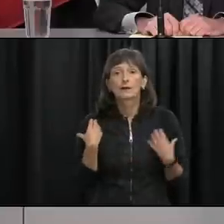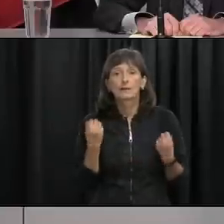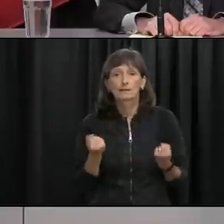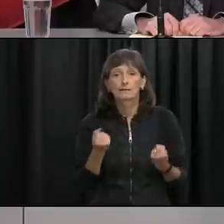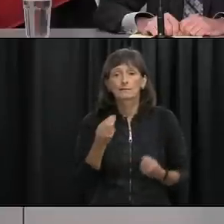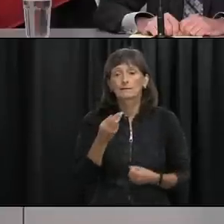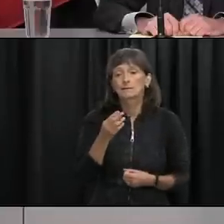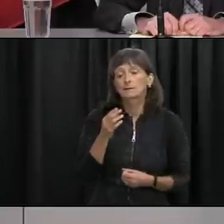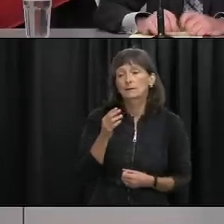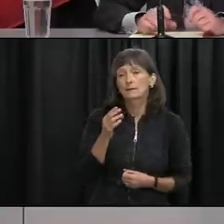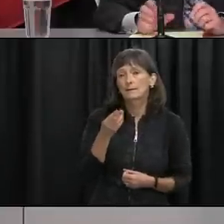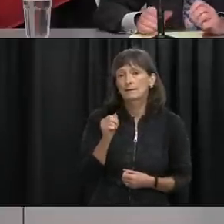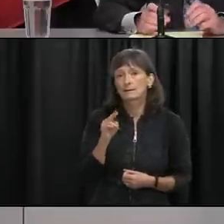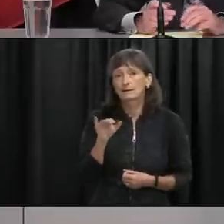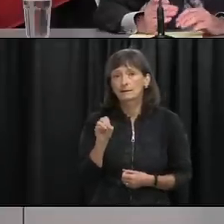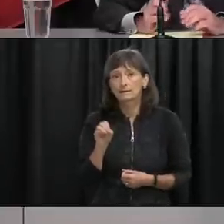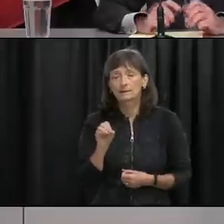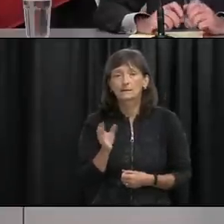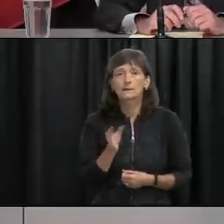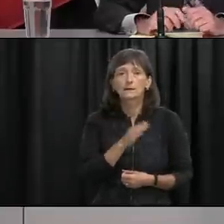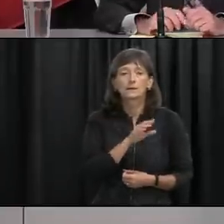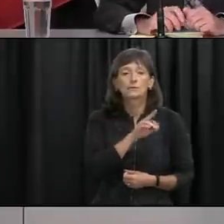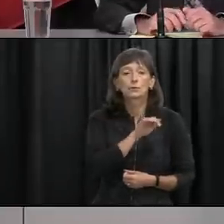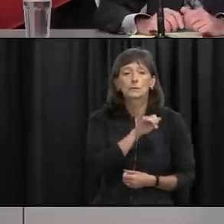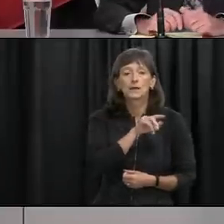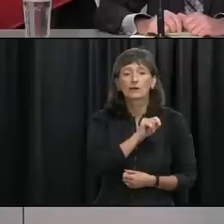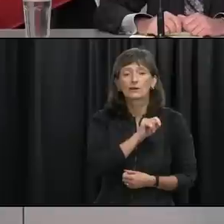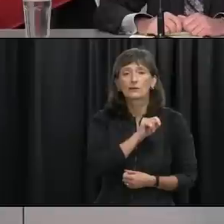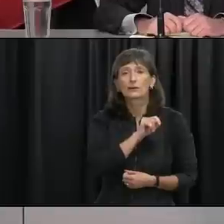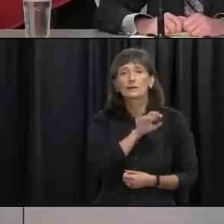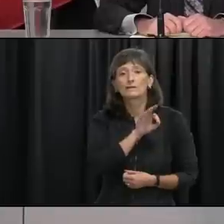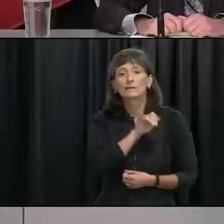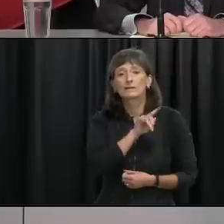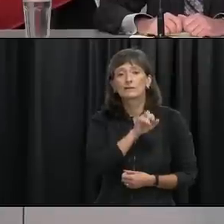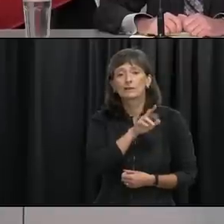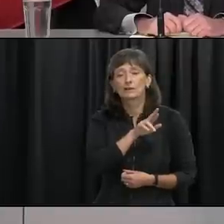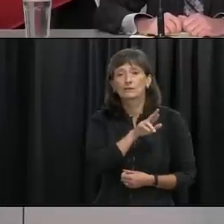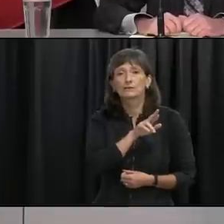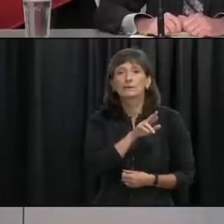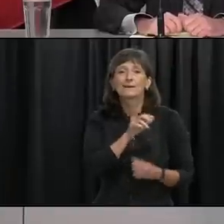and Community Services and Dr. Roseanne Sevier, Acting Chief Medical Officer of Health.